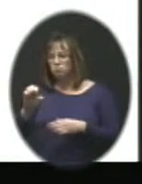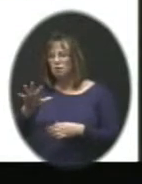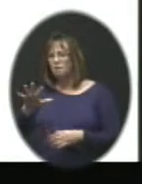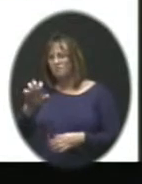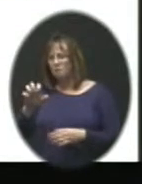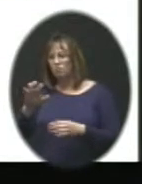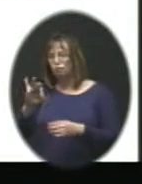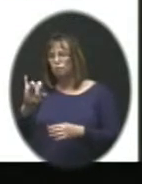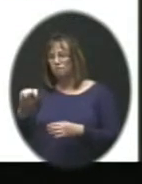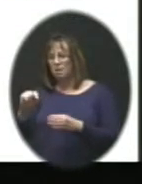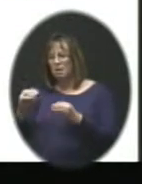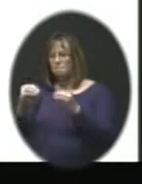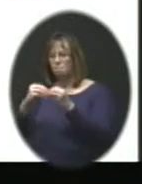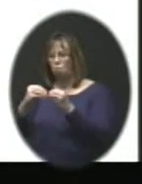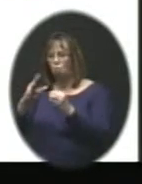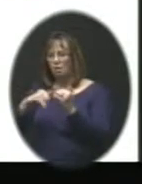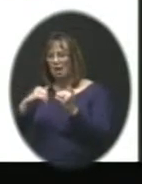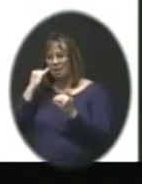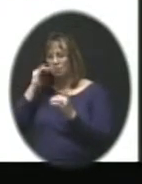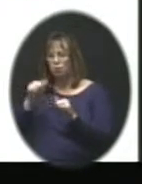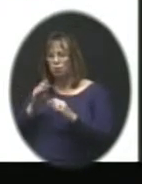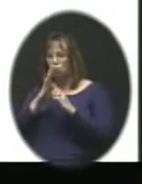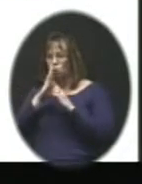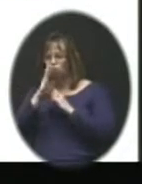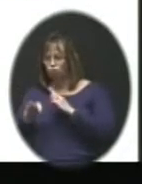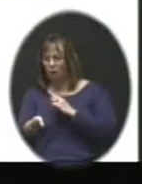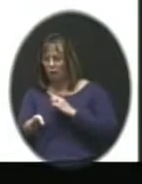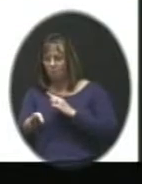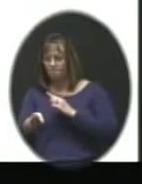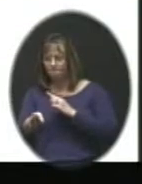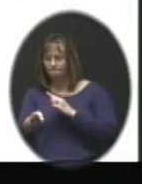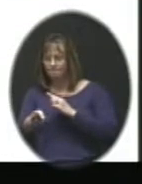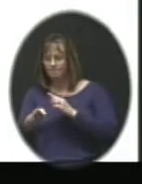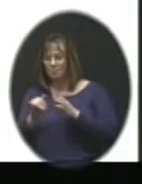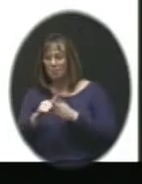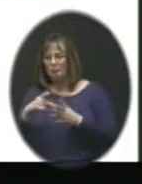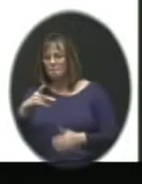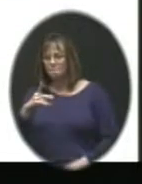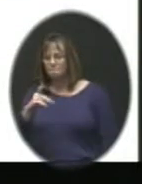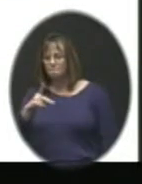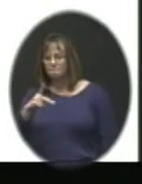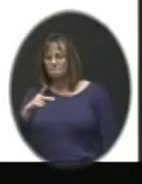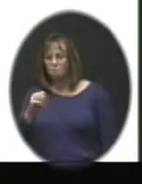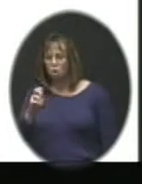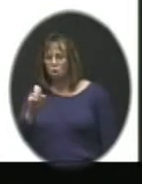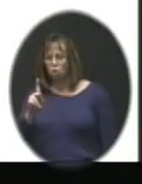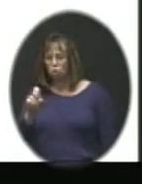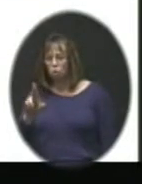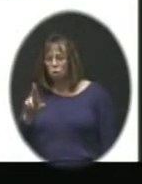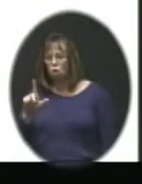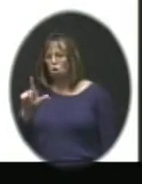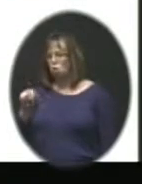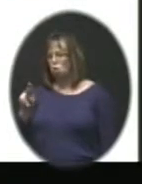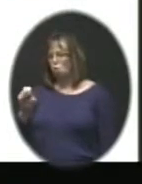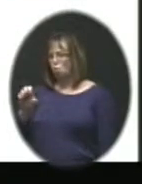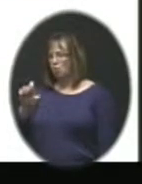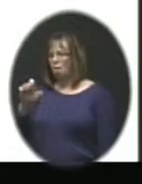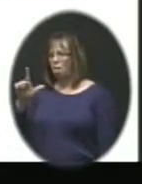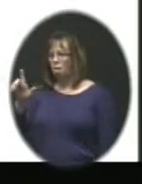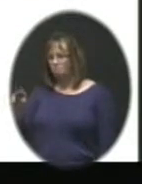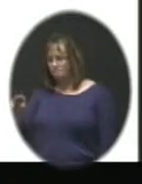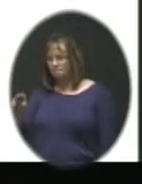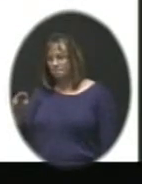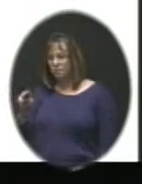further than if they had been able to just go straight up that Parker Lone Elm. There's pieces of it that seem